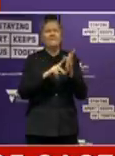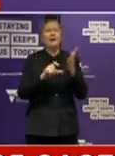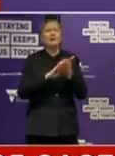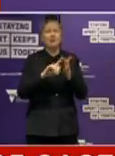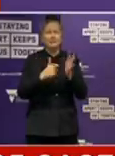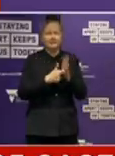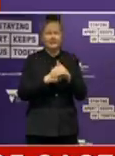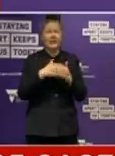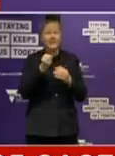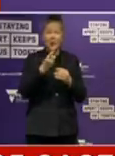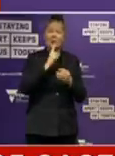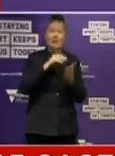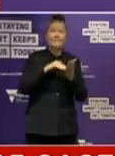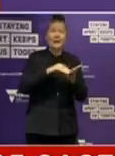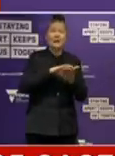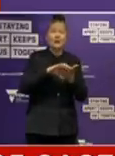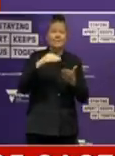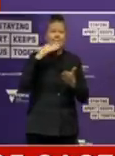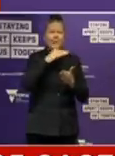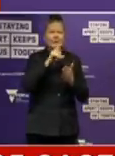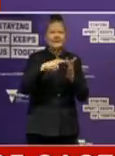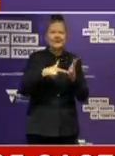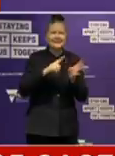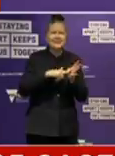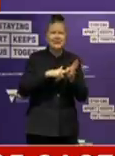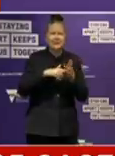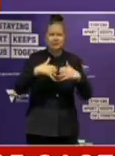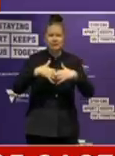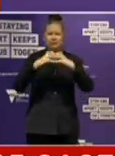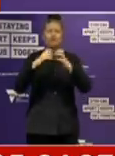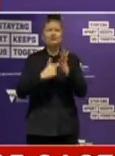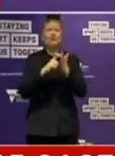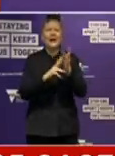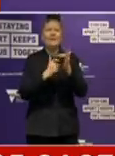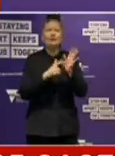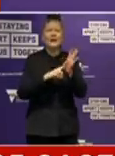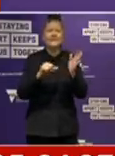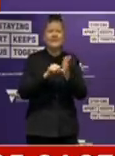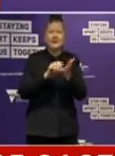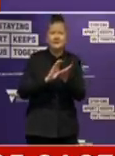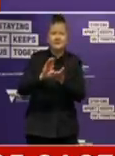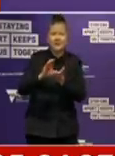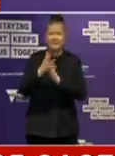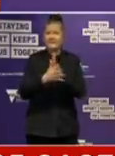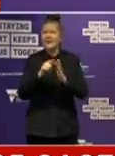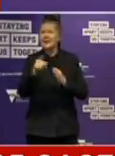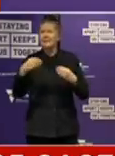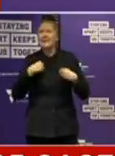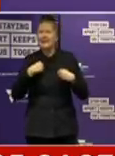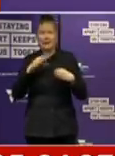Melbourne City Recovery Fund that will provide grants to businesses to move their activities outdoor,